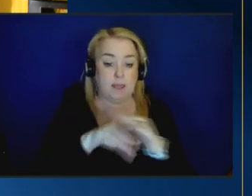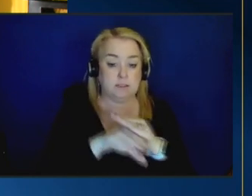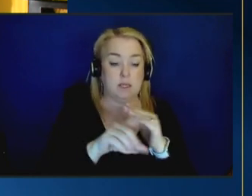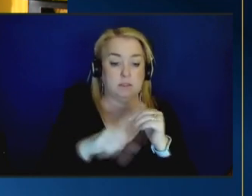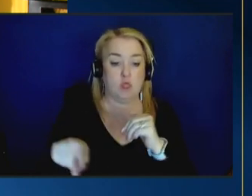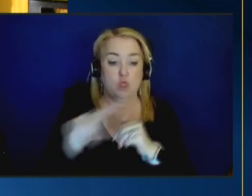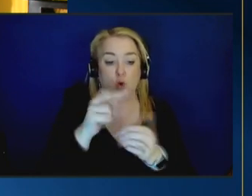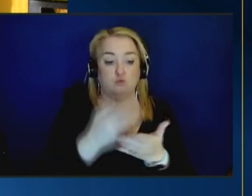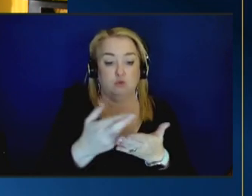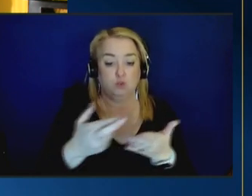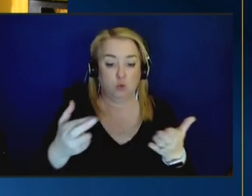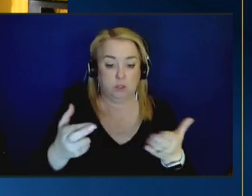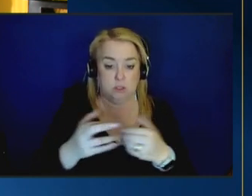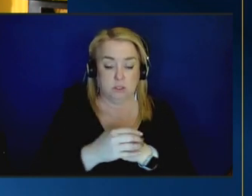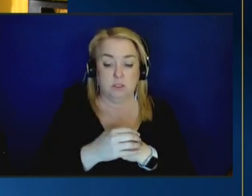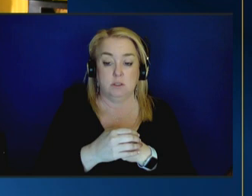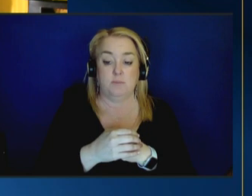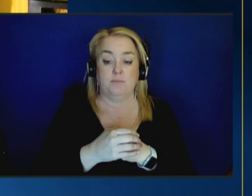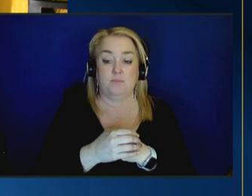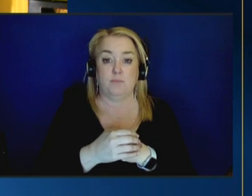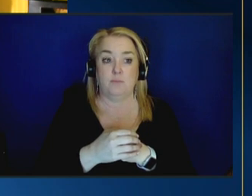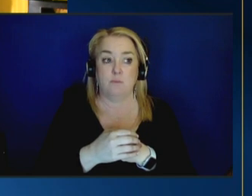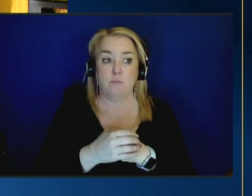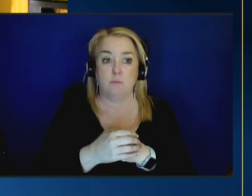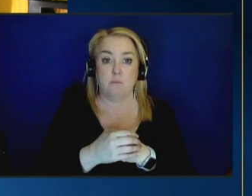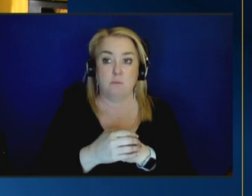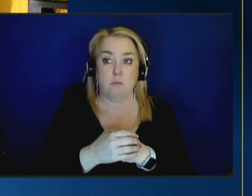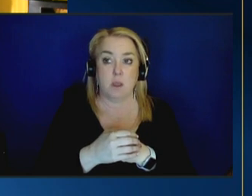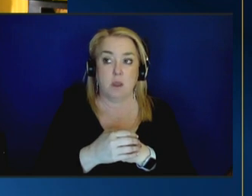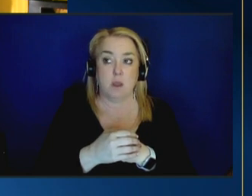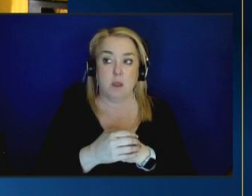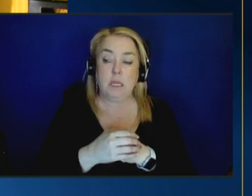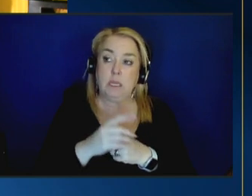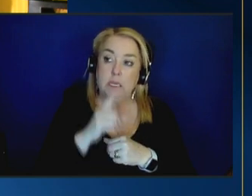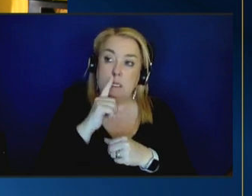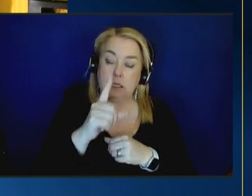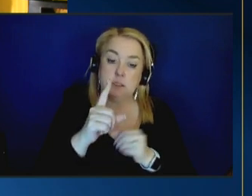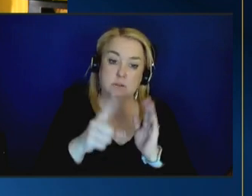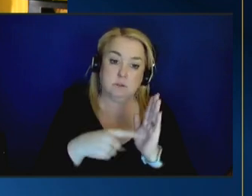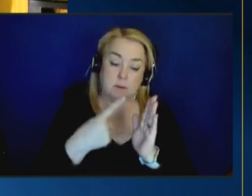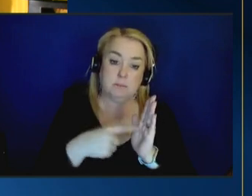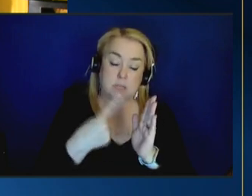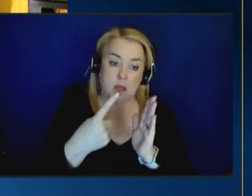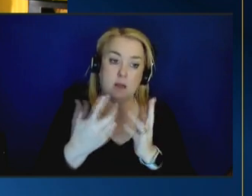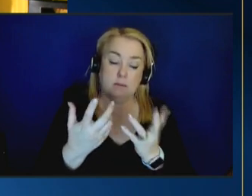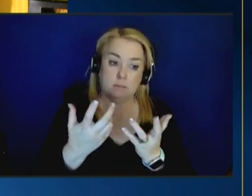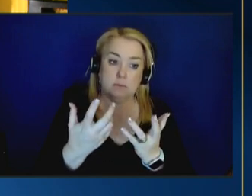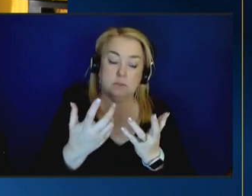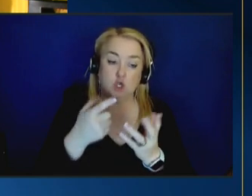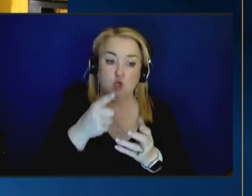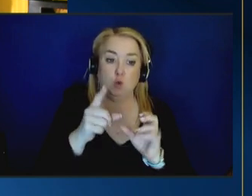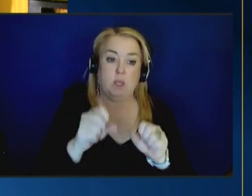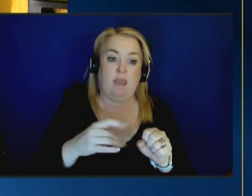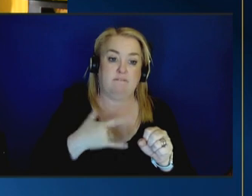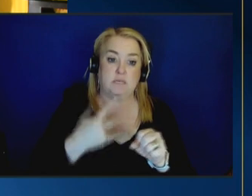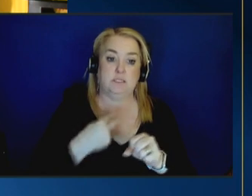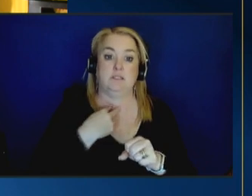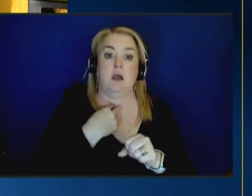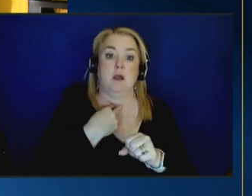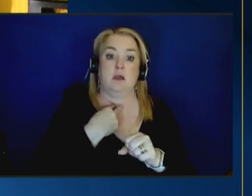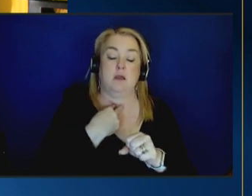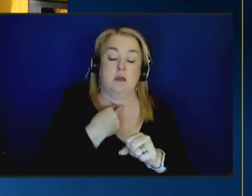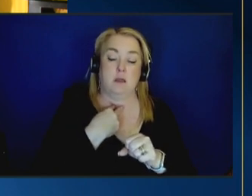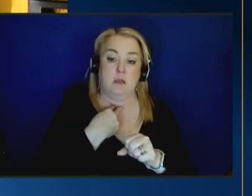you know whereas um it is often the case that you can get stuck in places uh